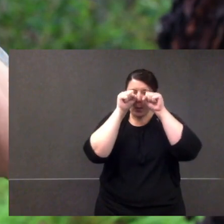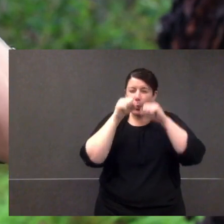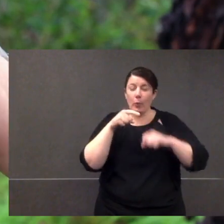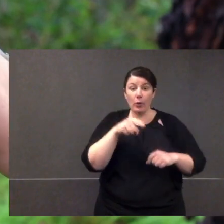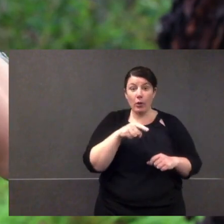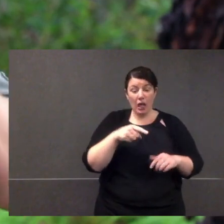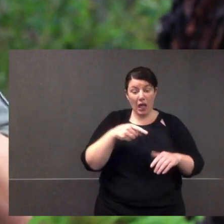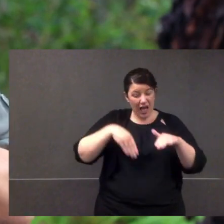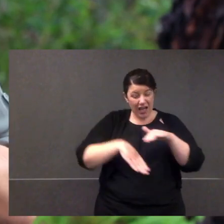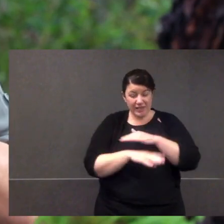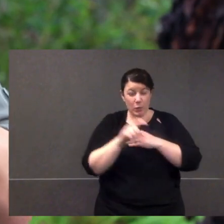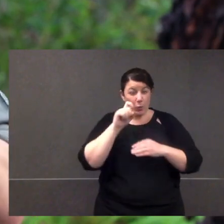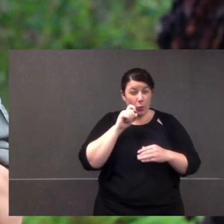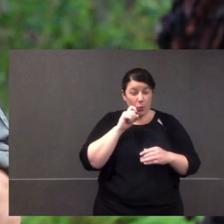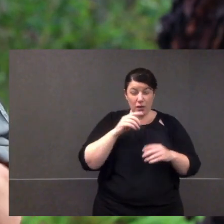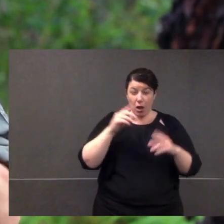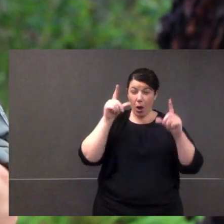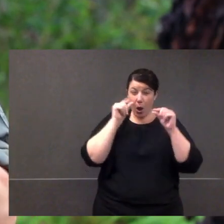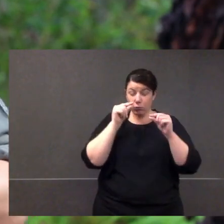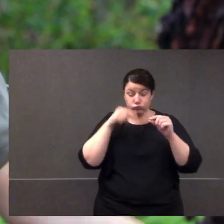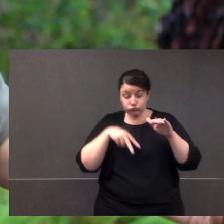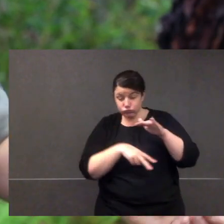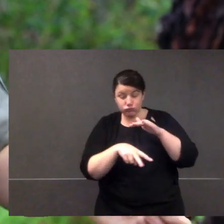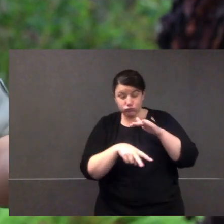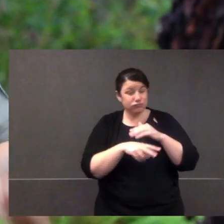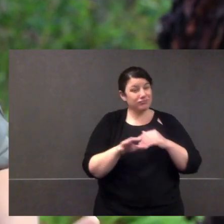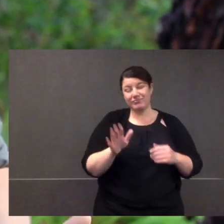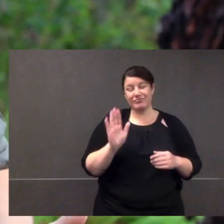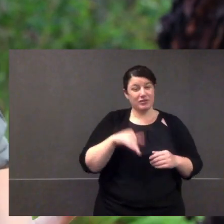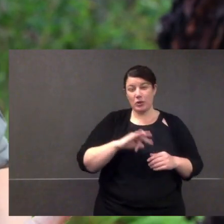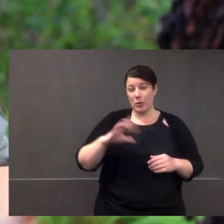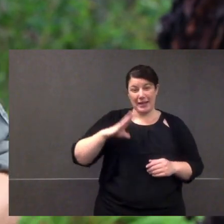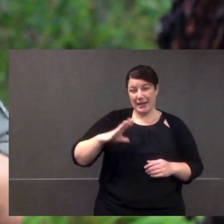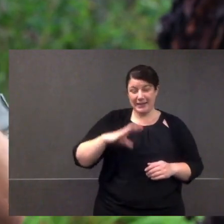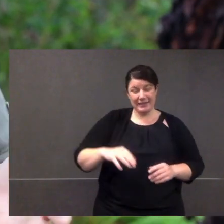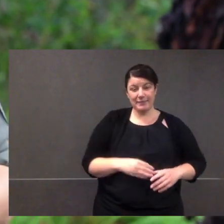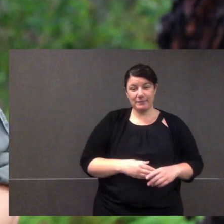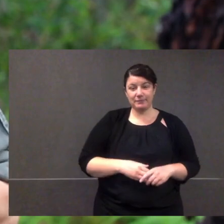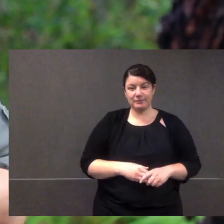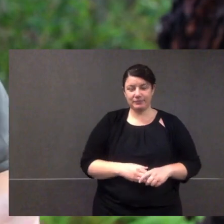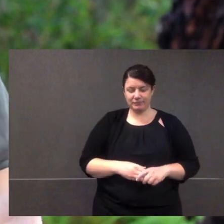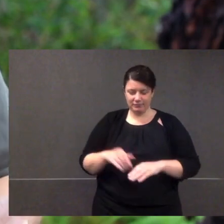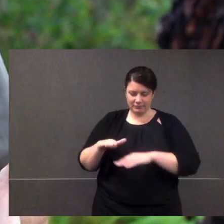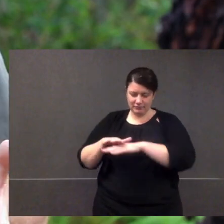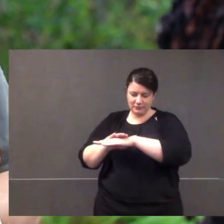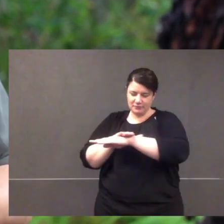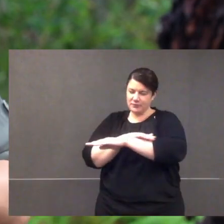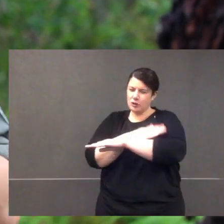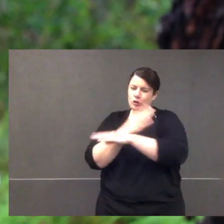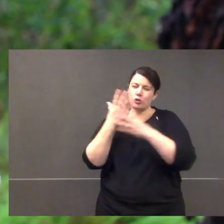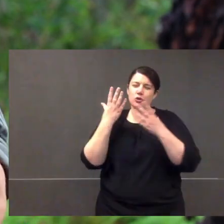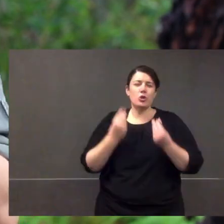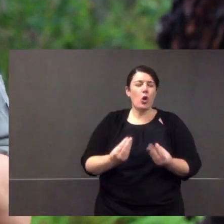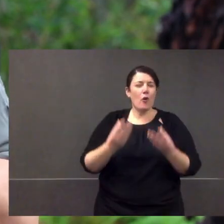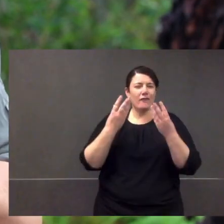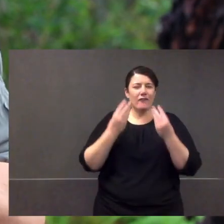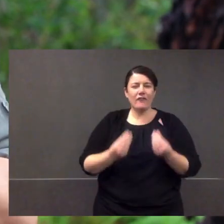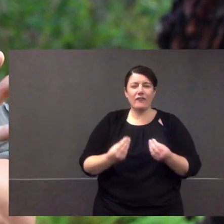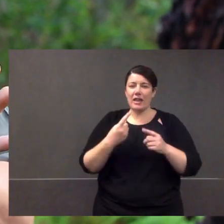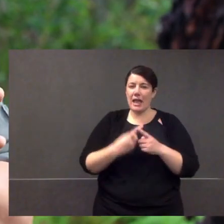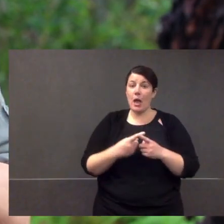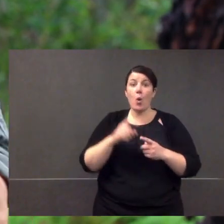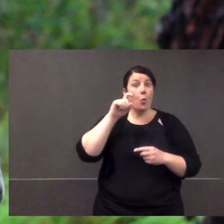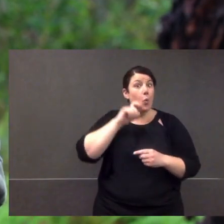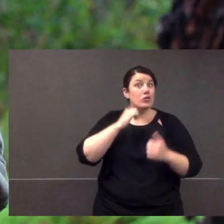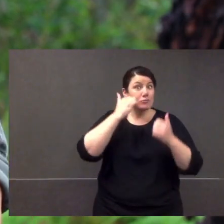It has tiny little eyes. It can see, but underwater they're closed. So it doesn't have a great need for them. Its fur is like